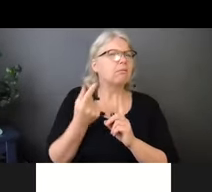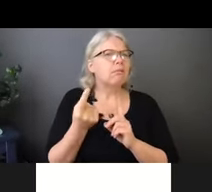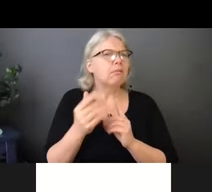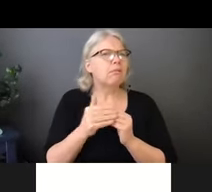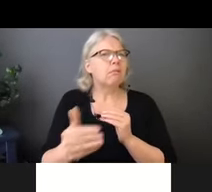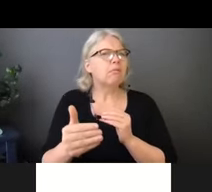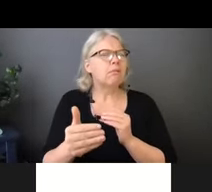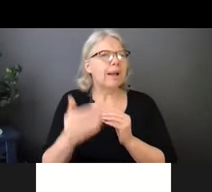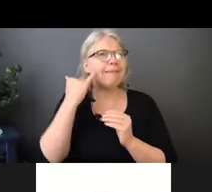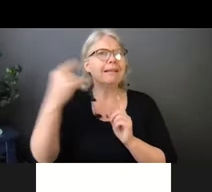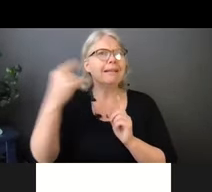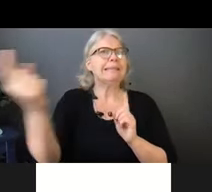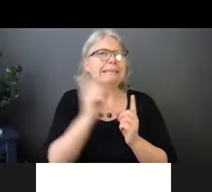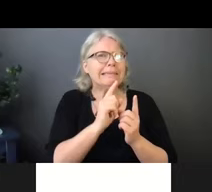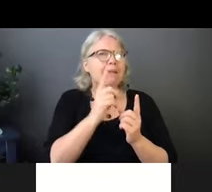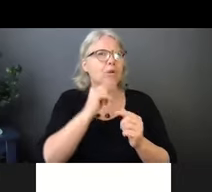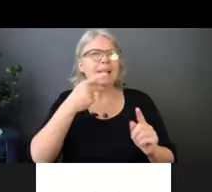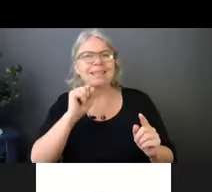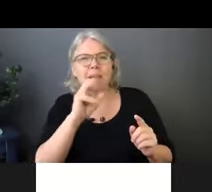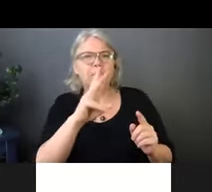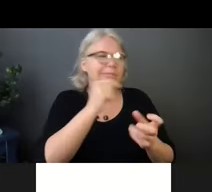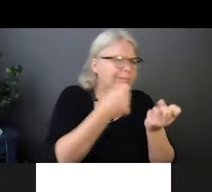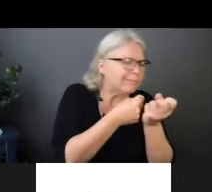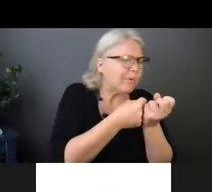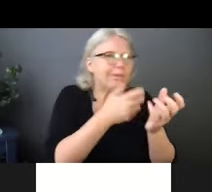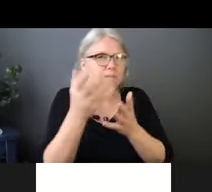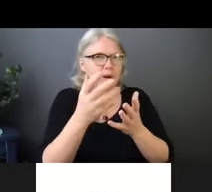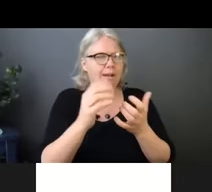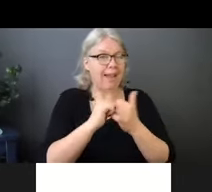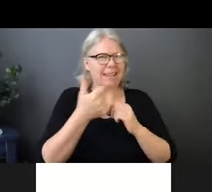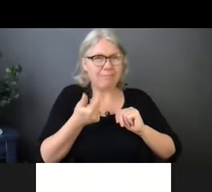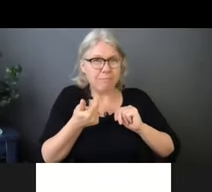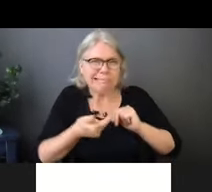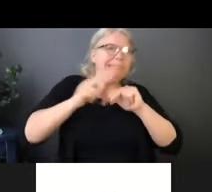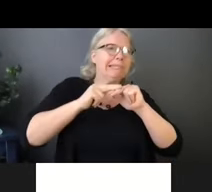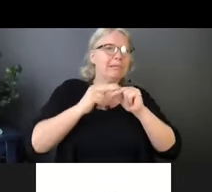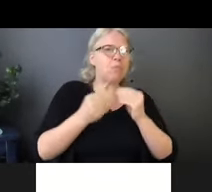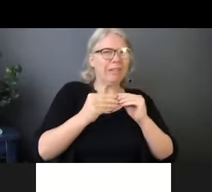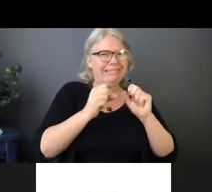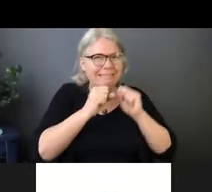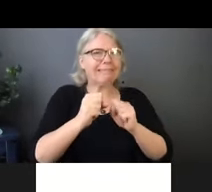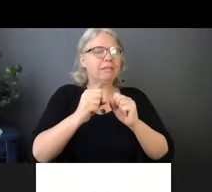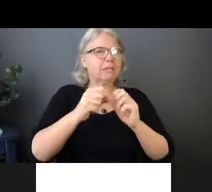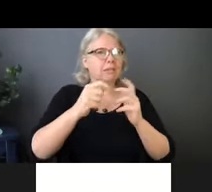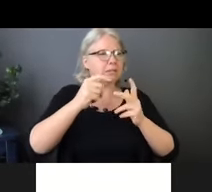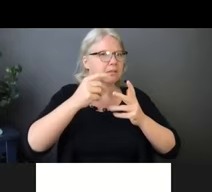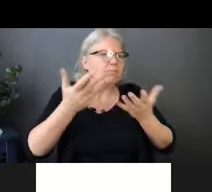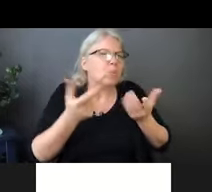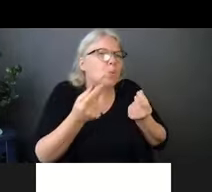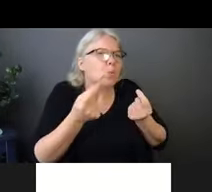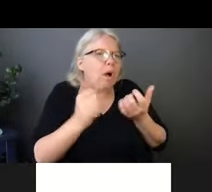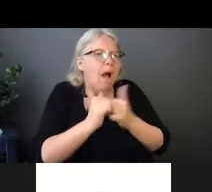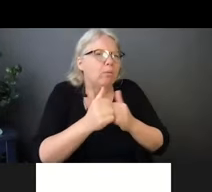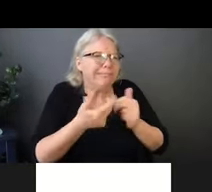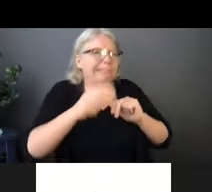when people come, when PSWs come to support their care? Yeah, so, so there are guidance documents and,